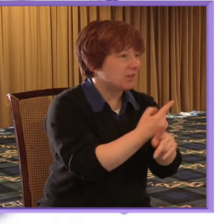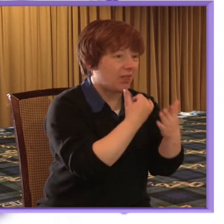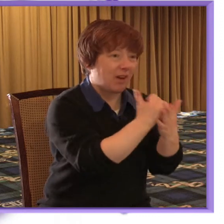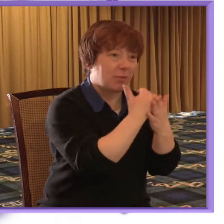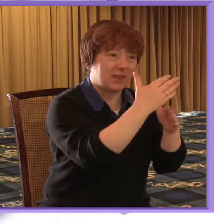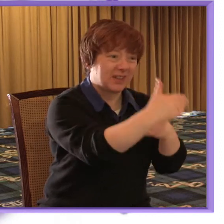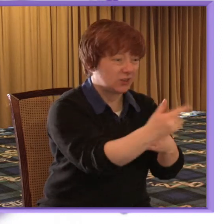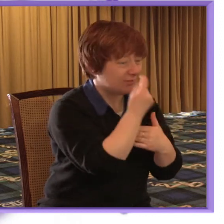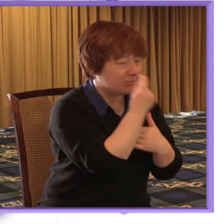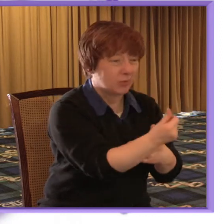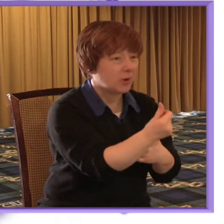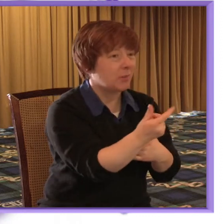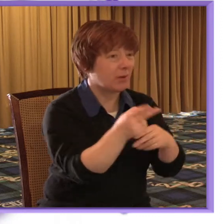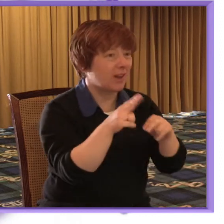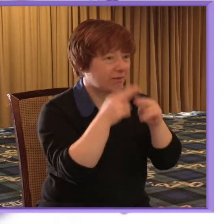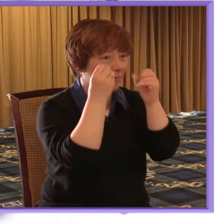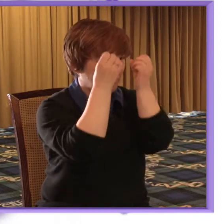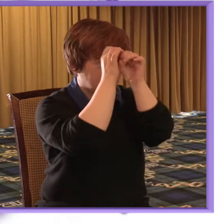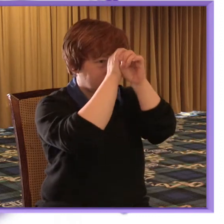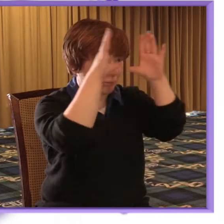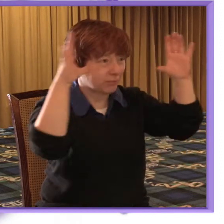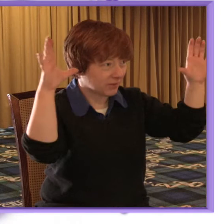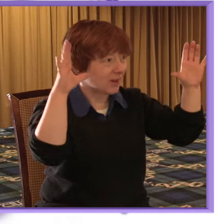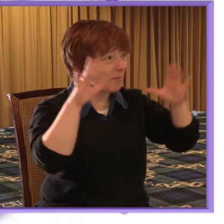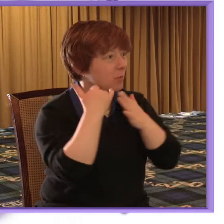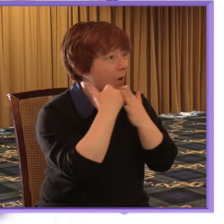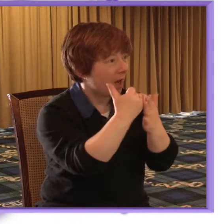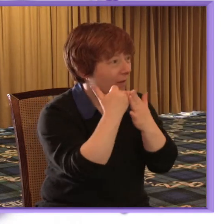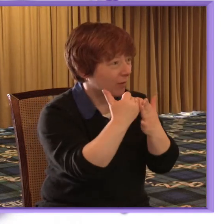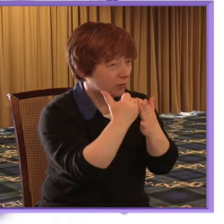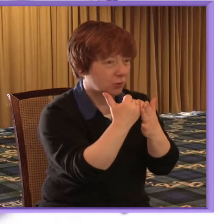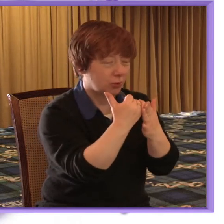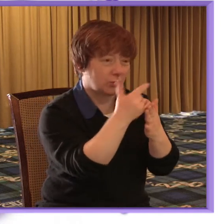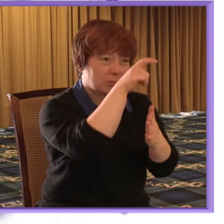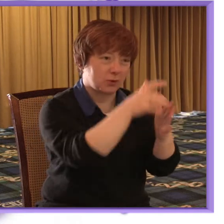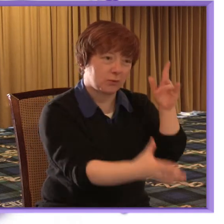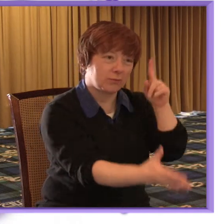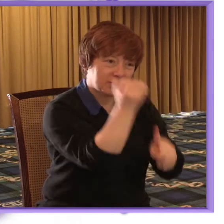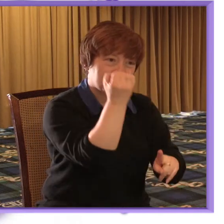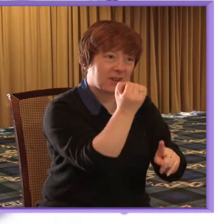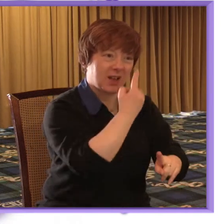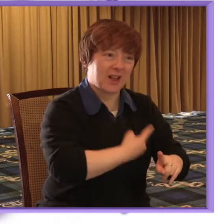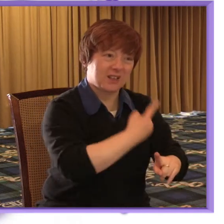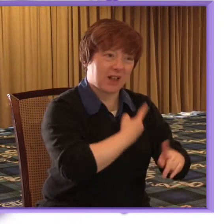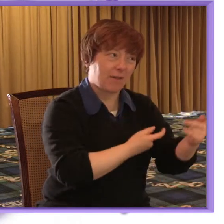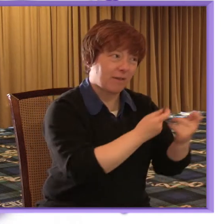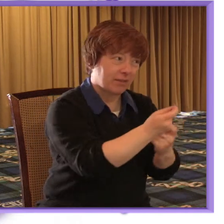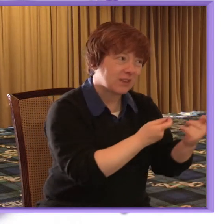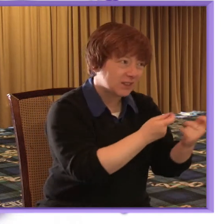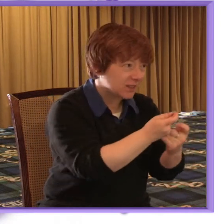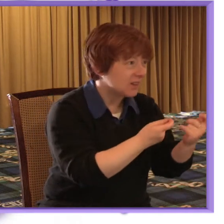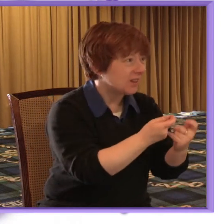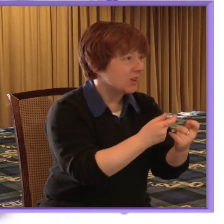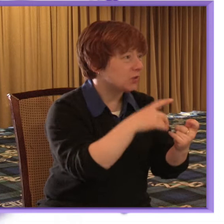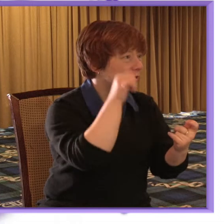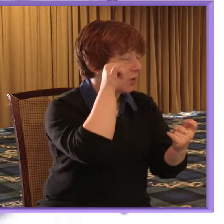which are things that will be really important in terms of helping someone gain that sort of self-efficacy to know about that to know what